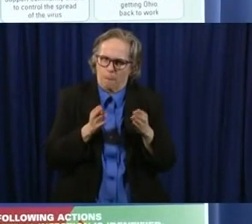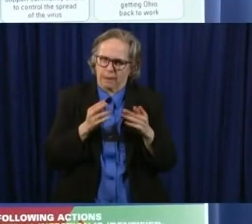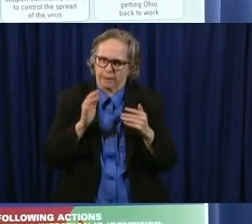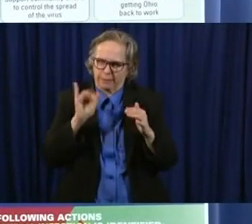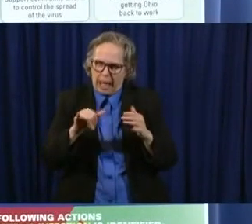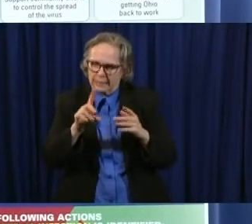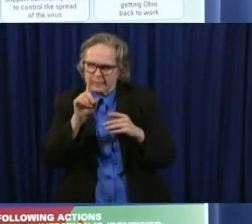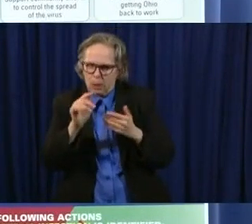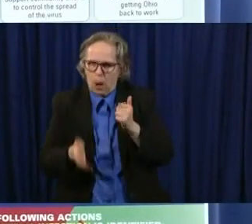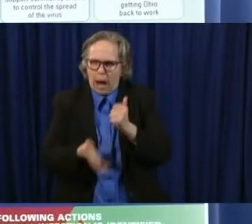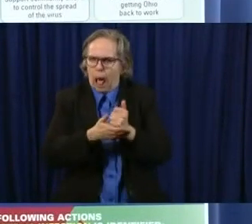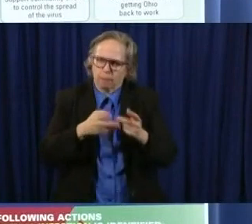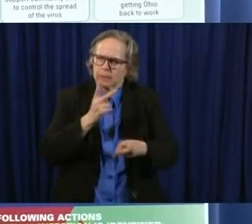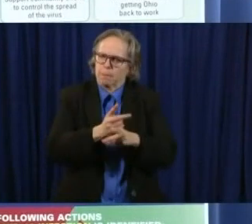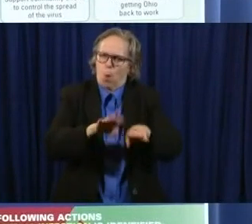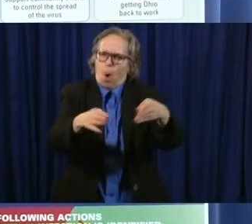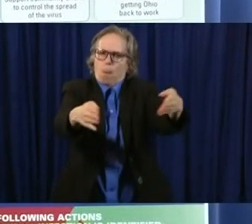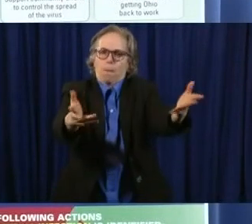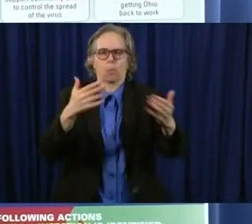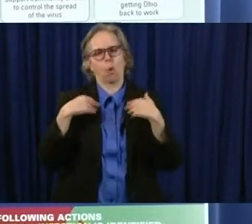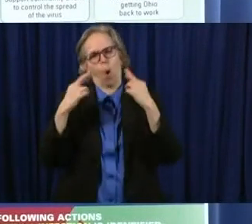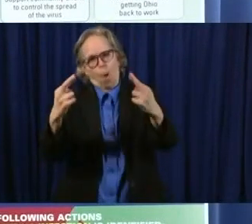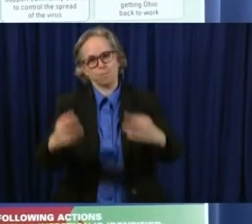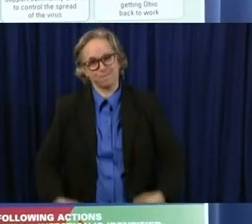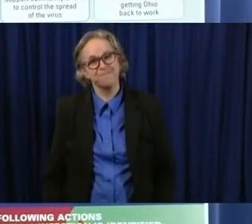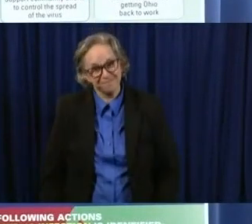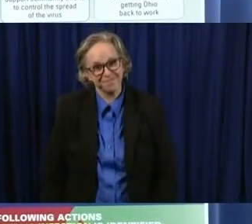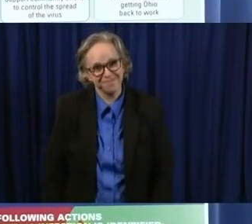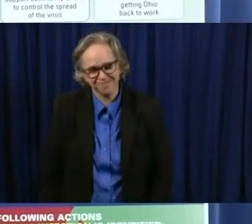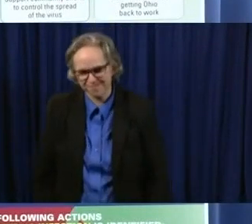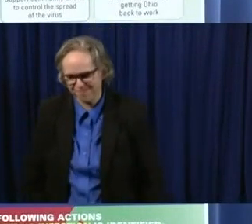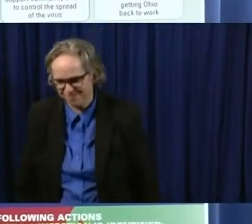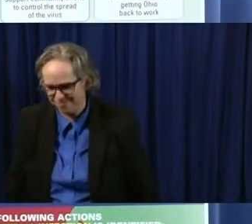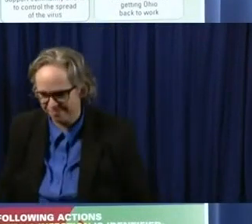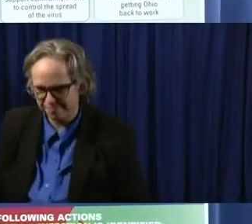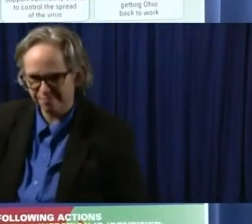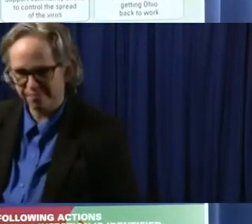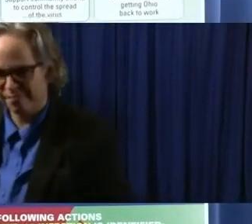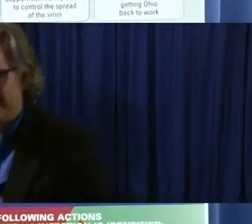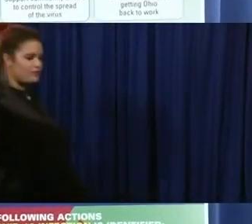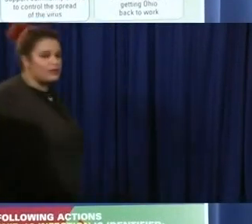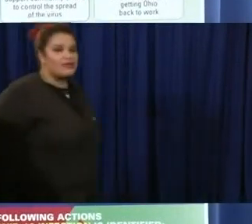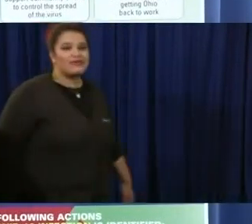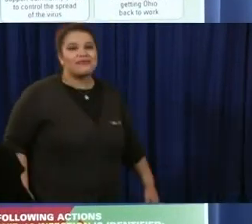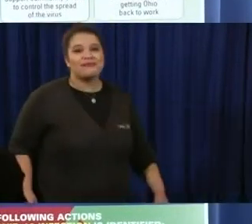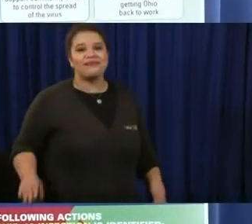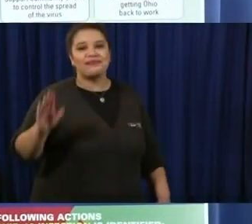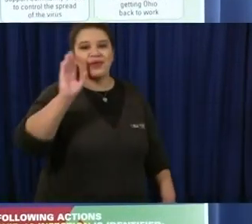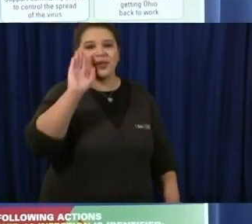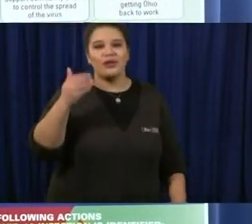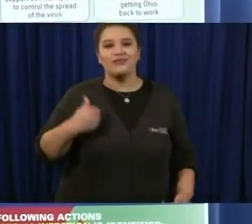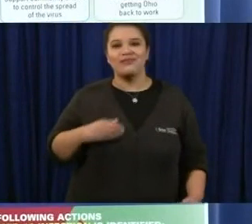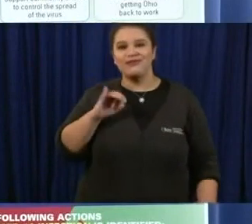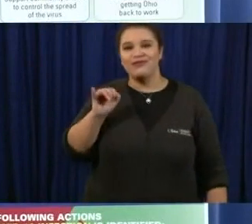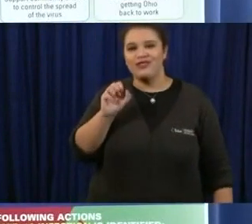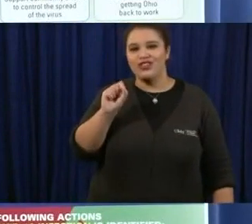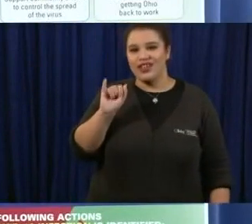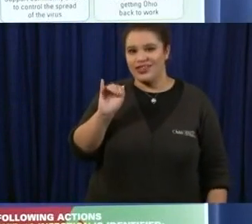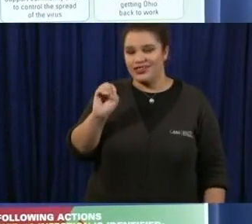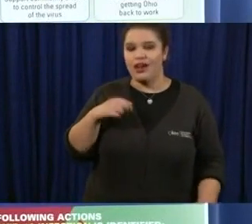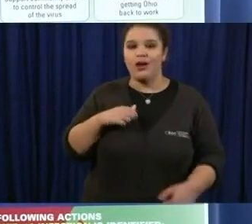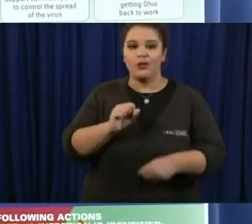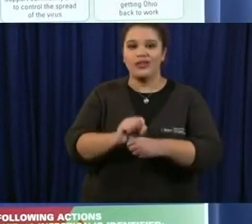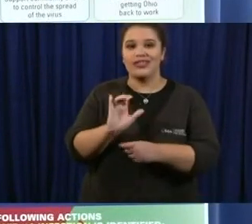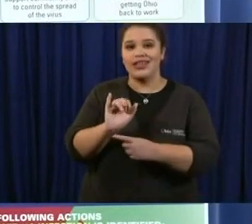hi this is jesse balmer with the cincinnati inquirer my question